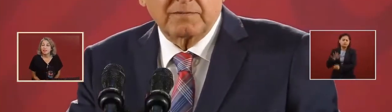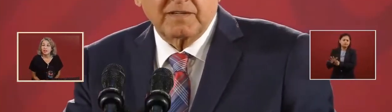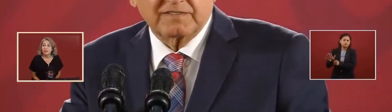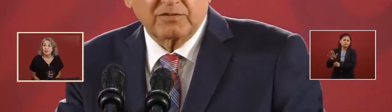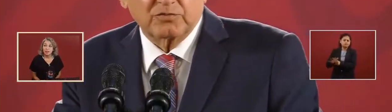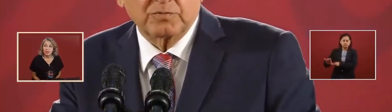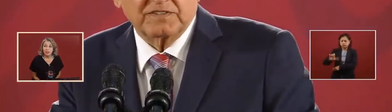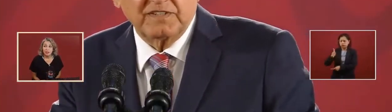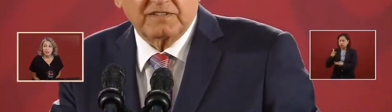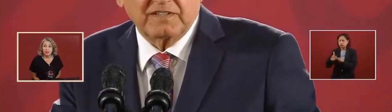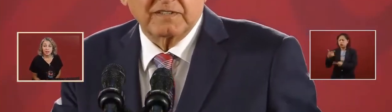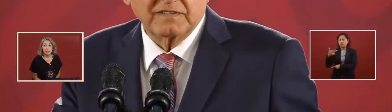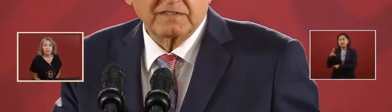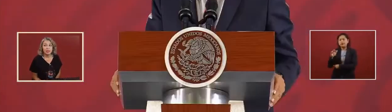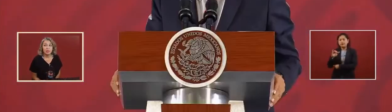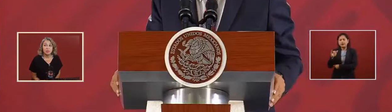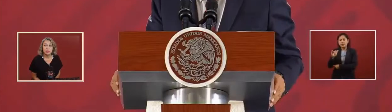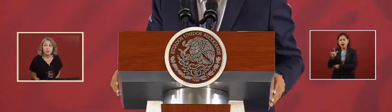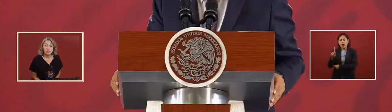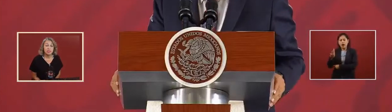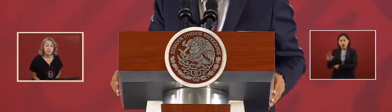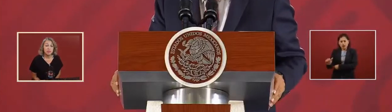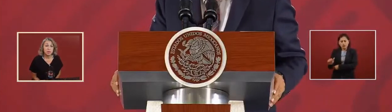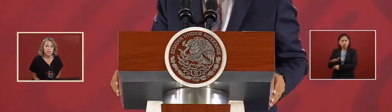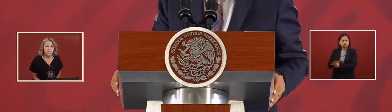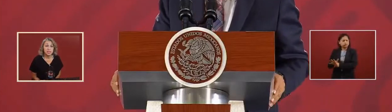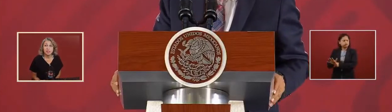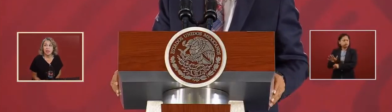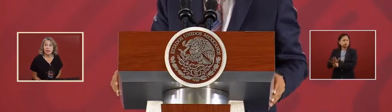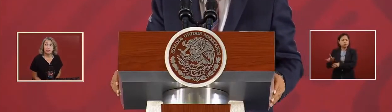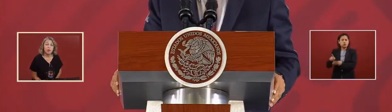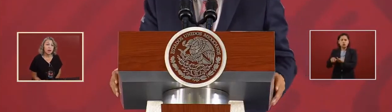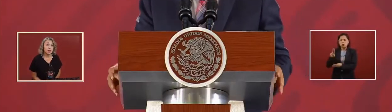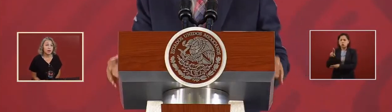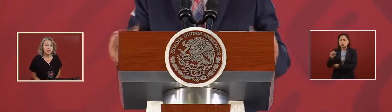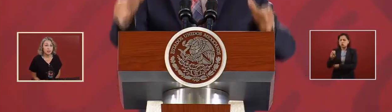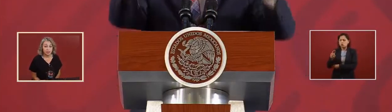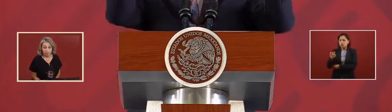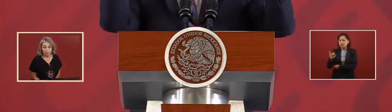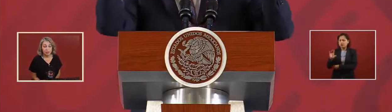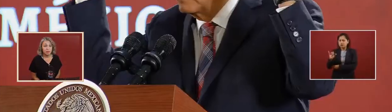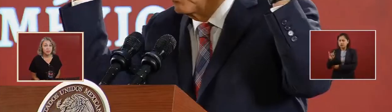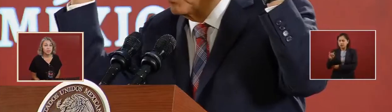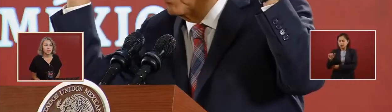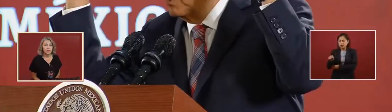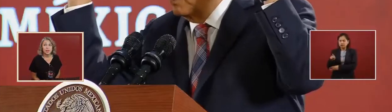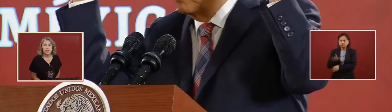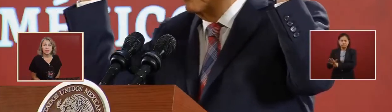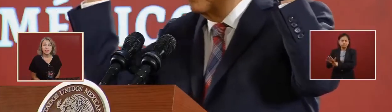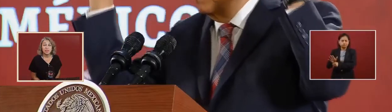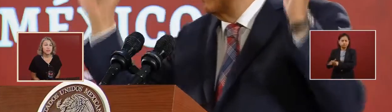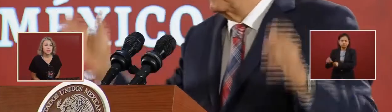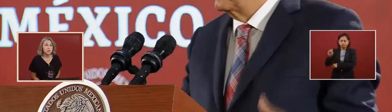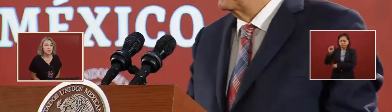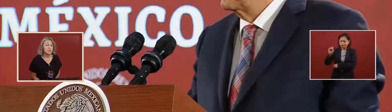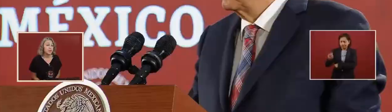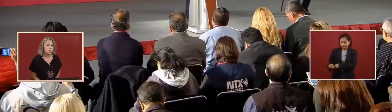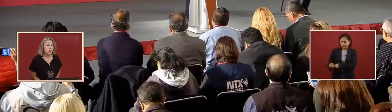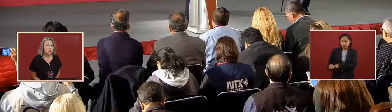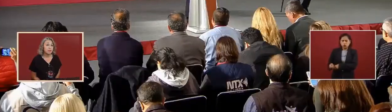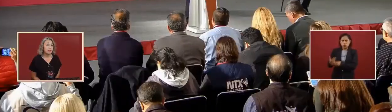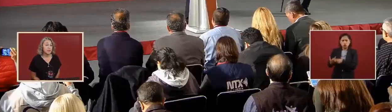there's several places that have water there's 70% of the water from the country is there